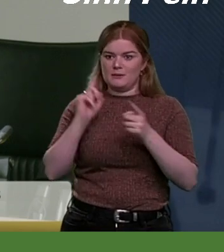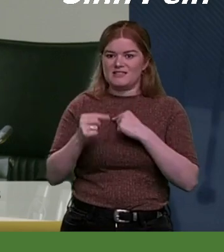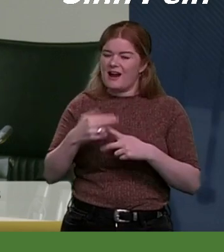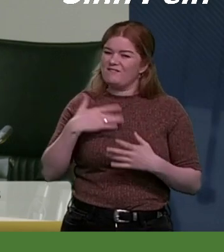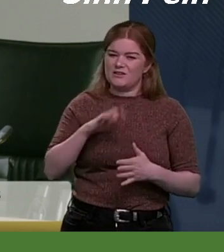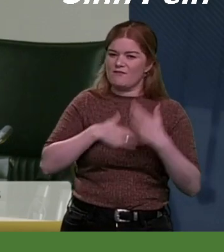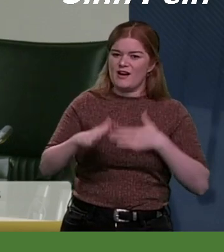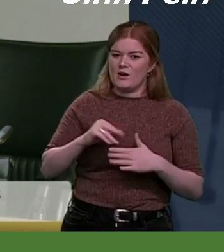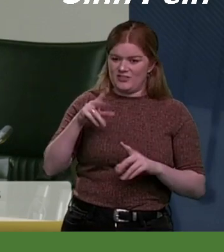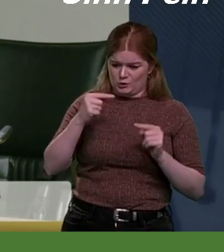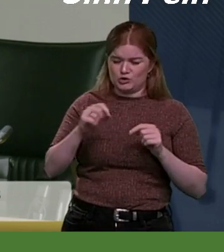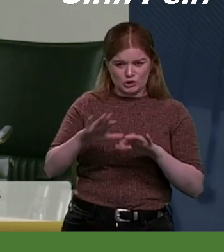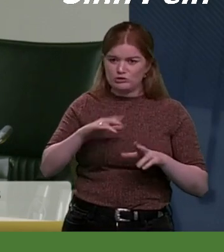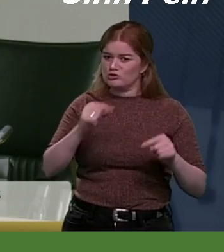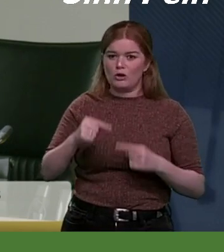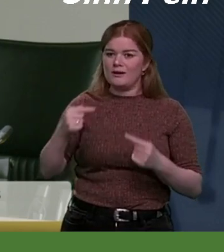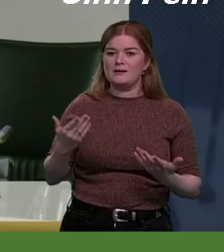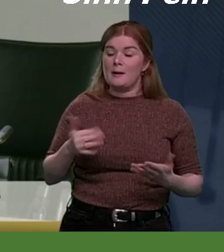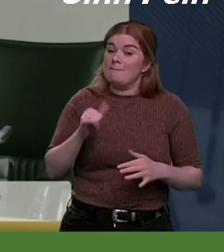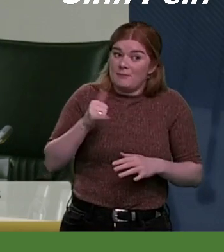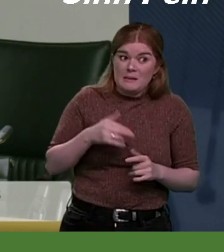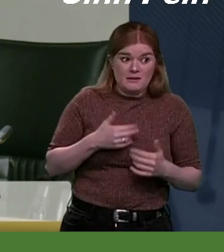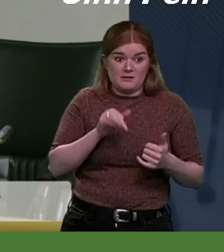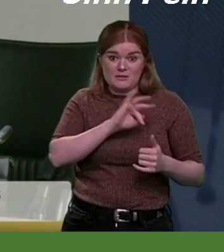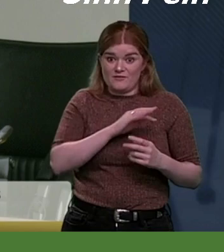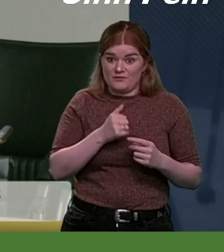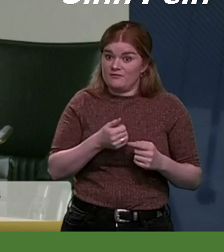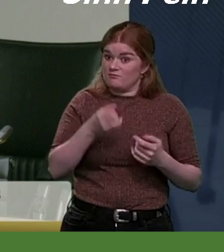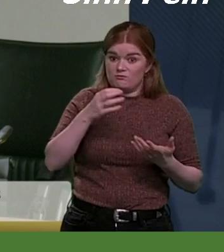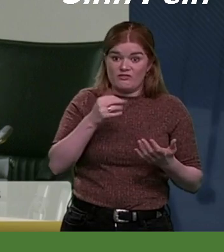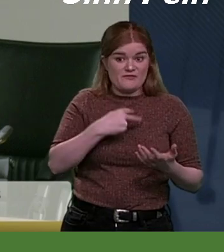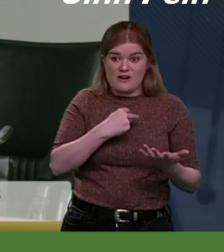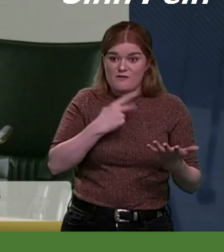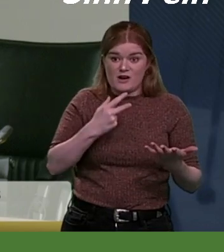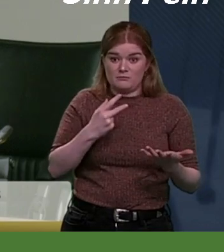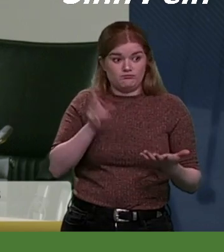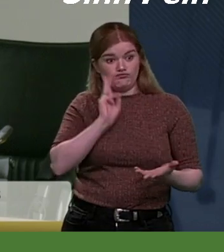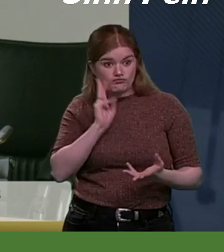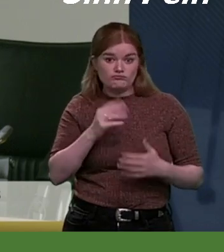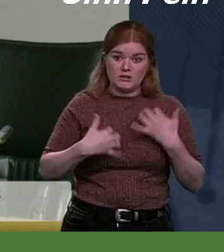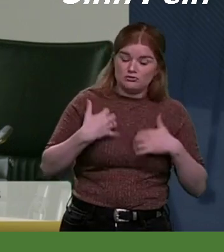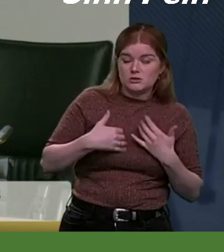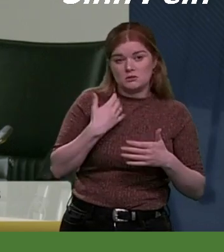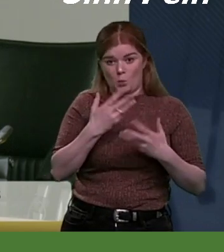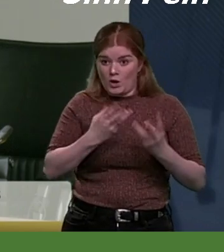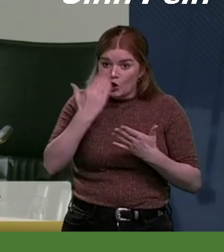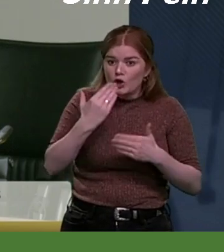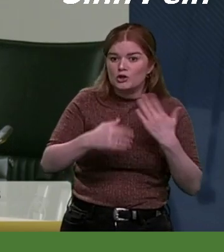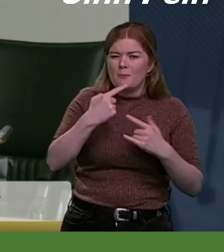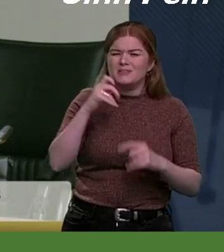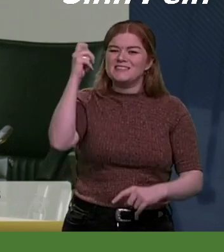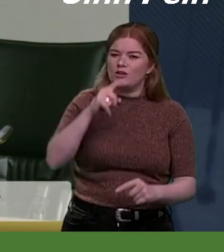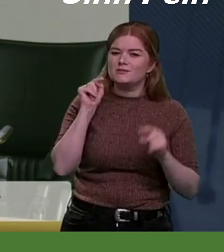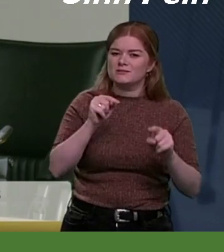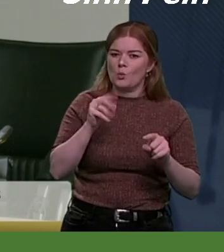unfair because these children are struggling. So they might be able, they might be very willing and interested in learning but it is